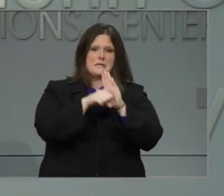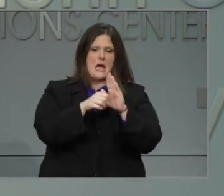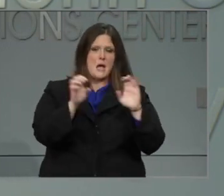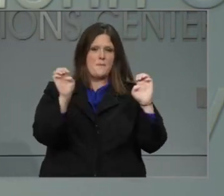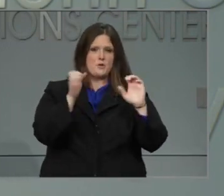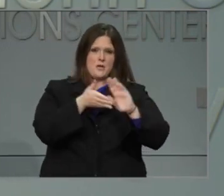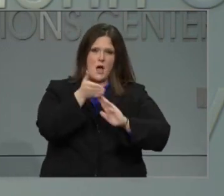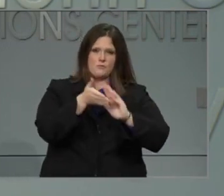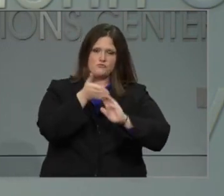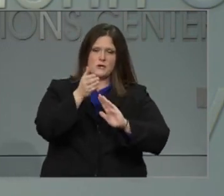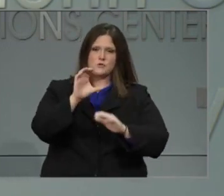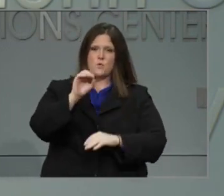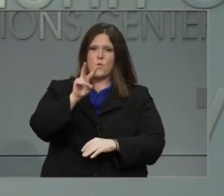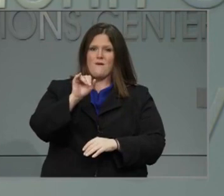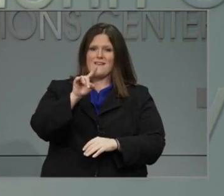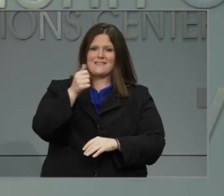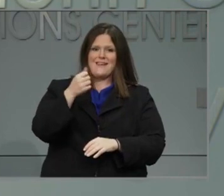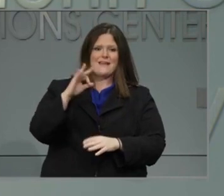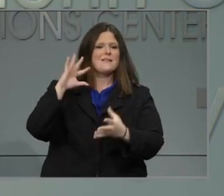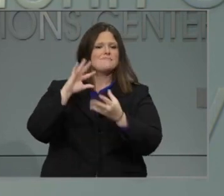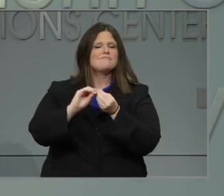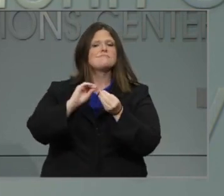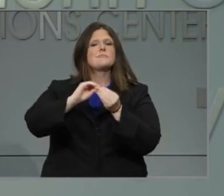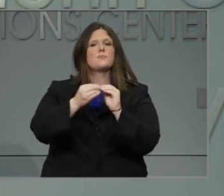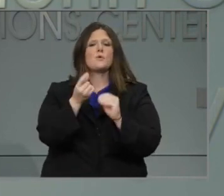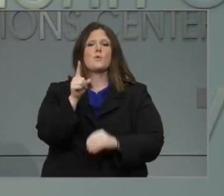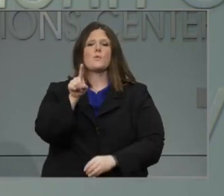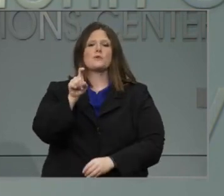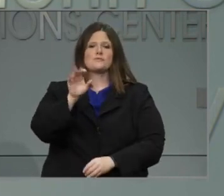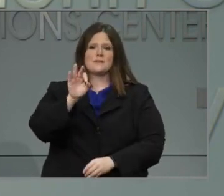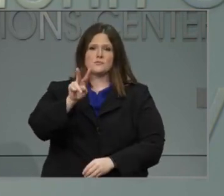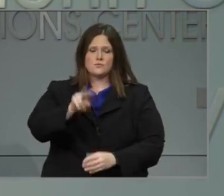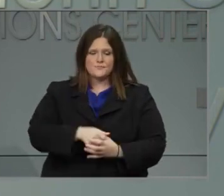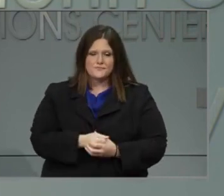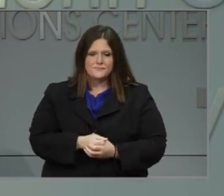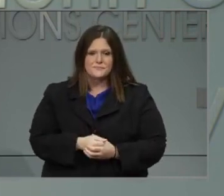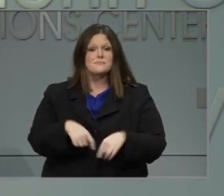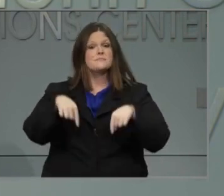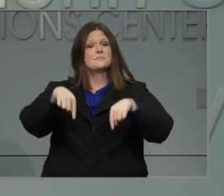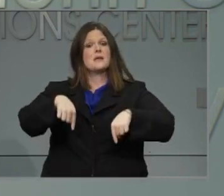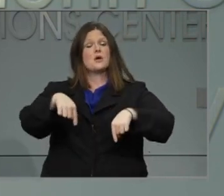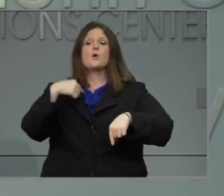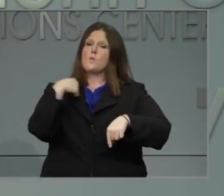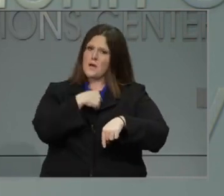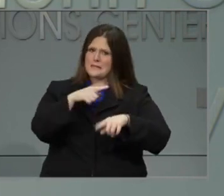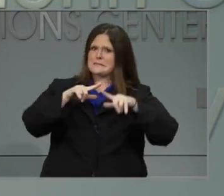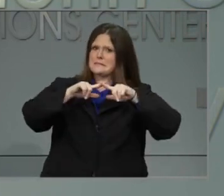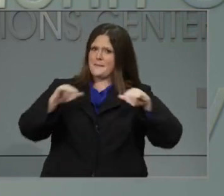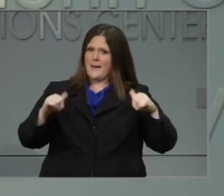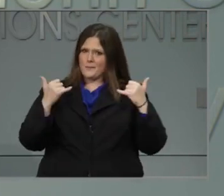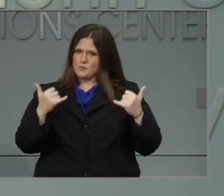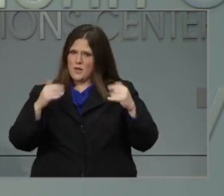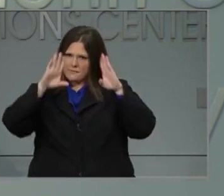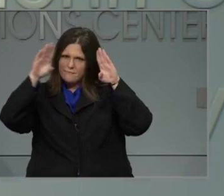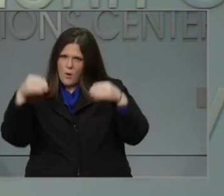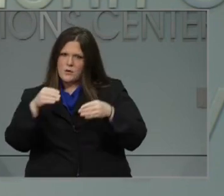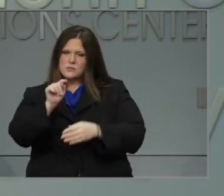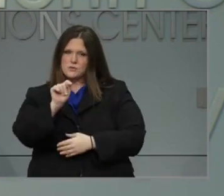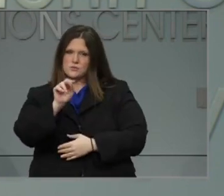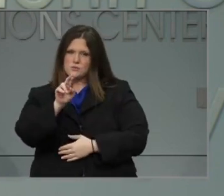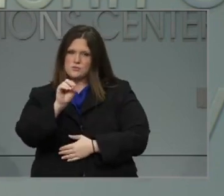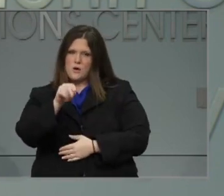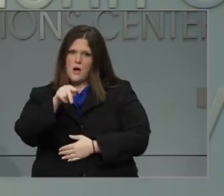Operations Center's COVID-19 response. The state EOC has also activated today for Tropical Depression